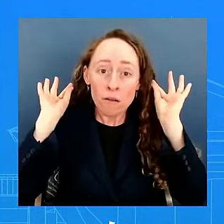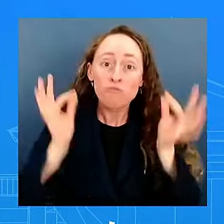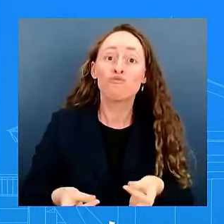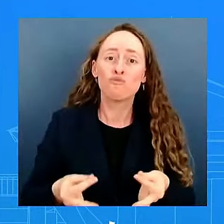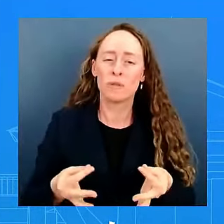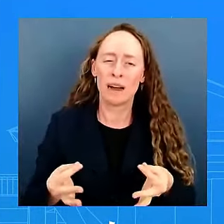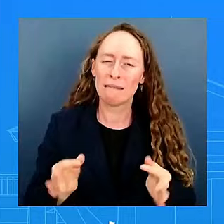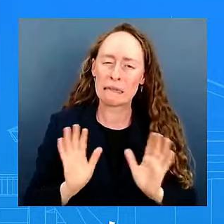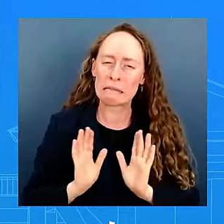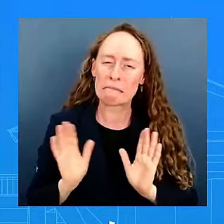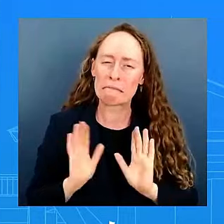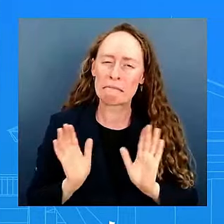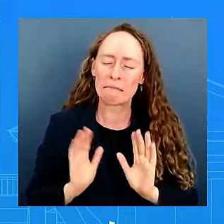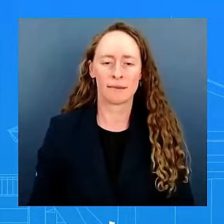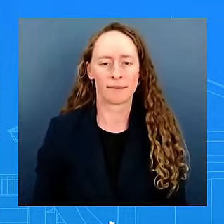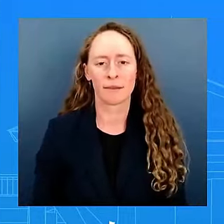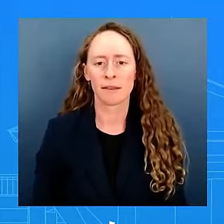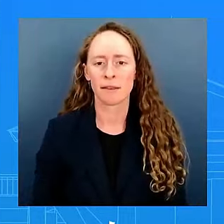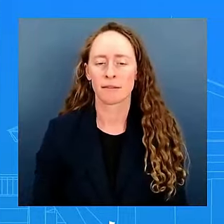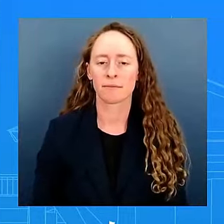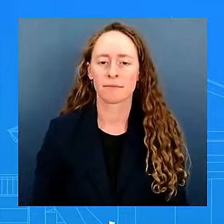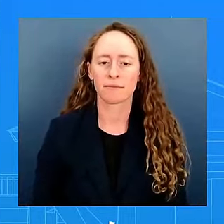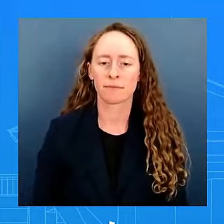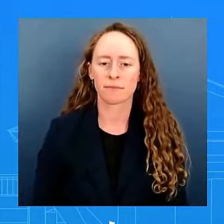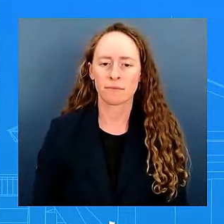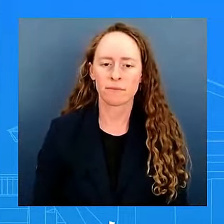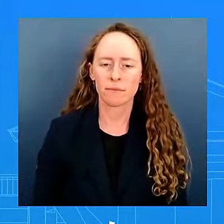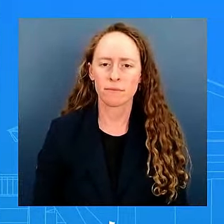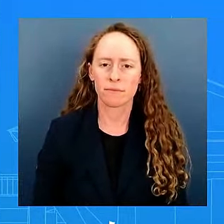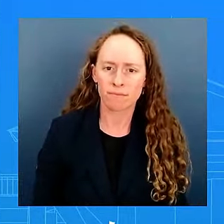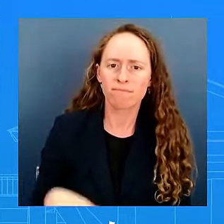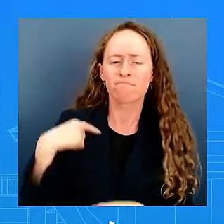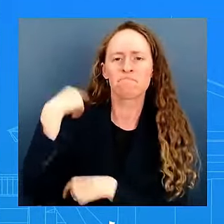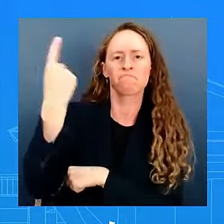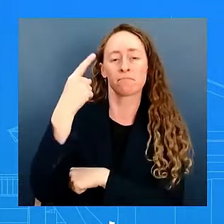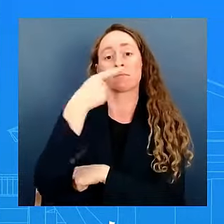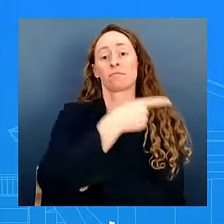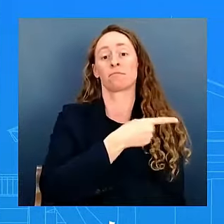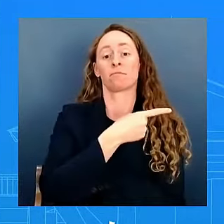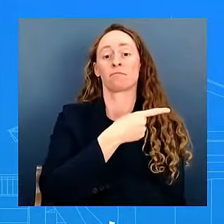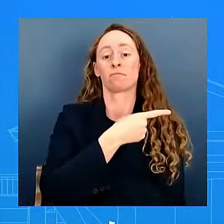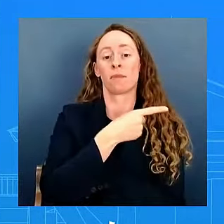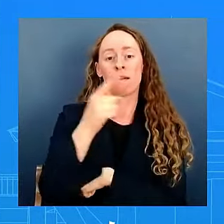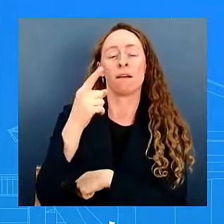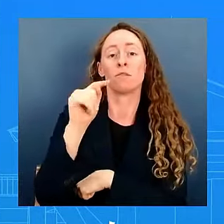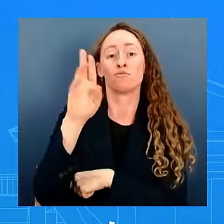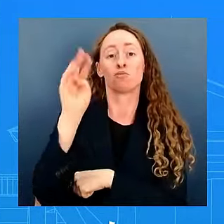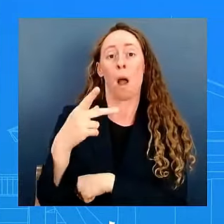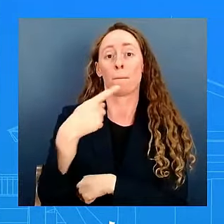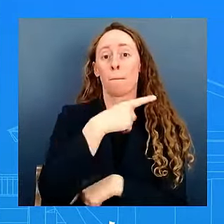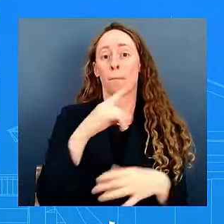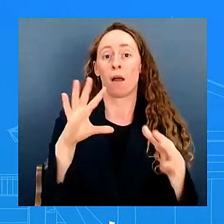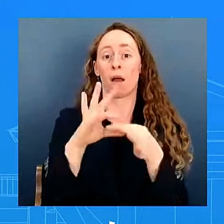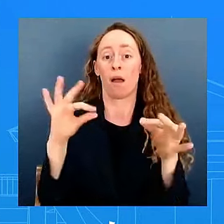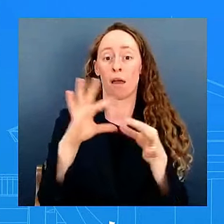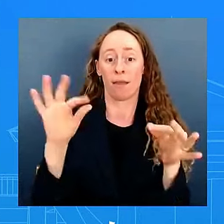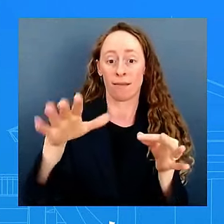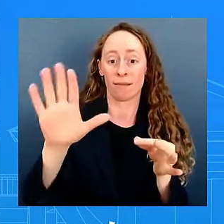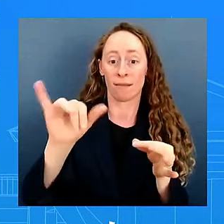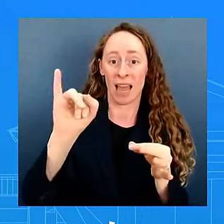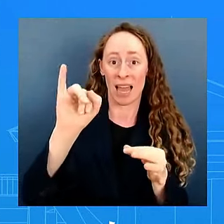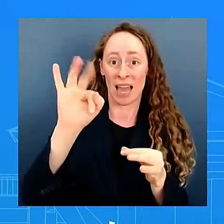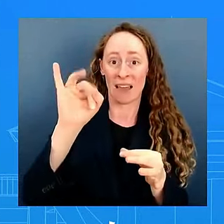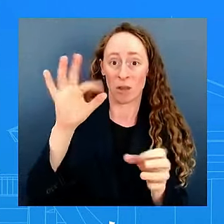trump this afternoon said if elected he would do quote large deportations from springfield ohio and send them to